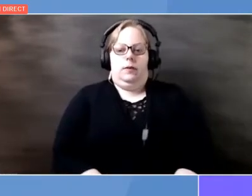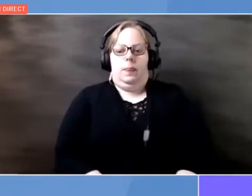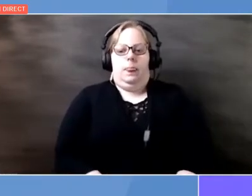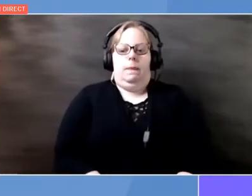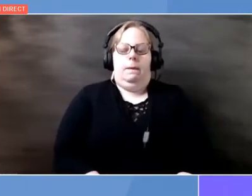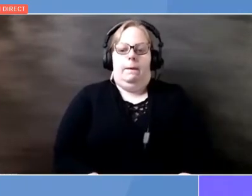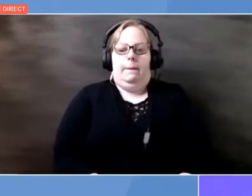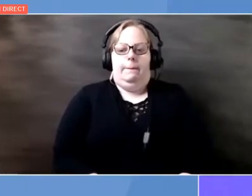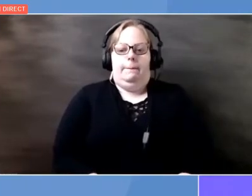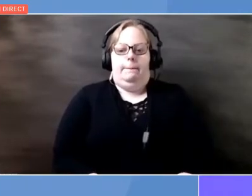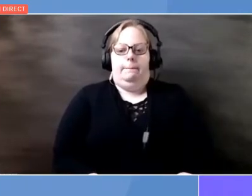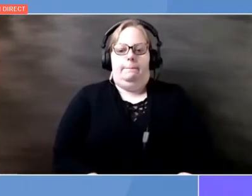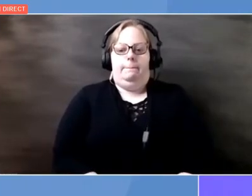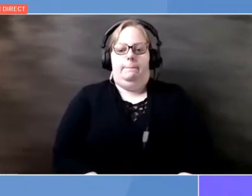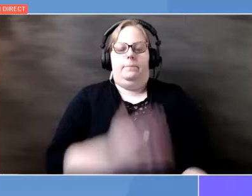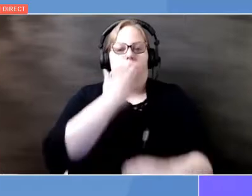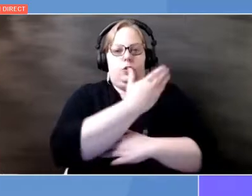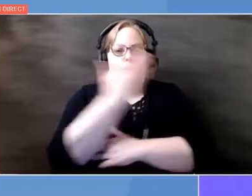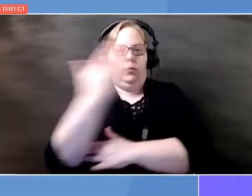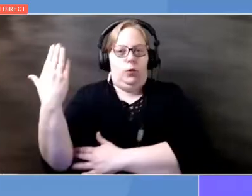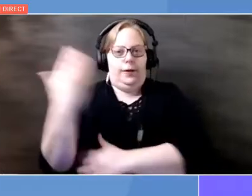So, good morning, everyone.